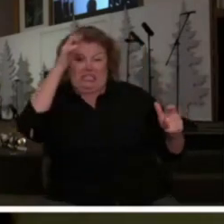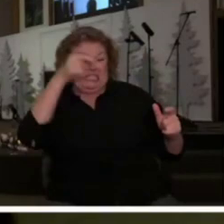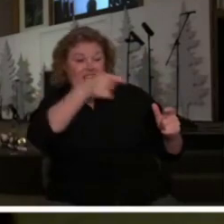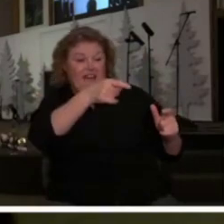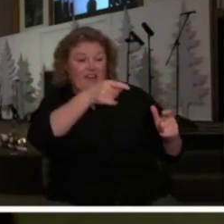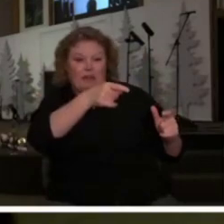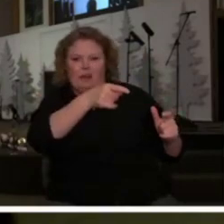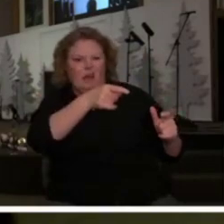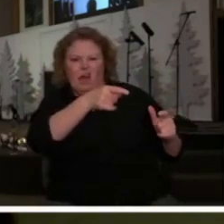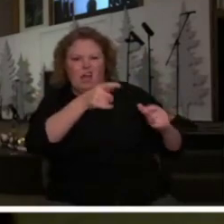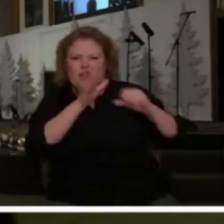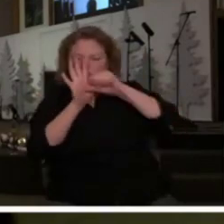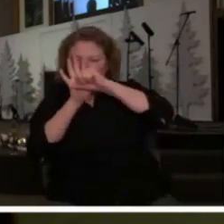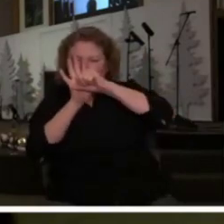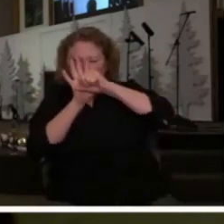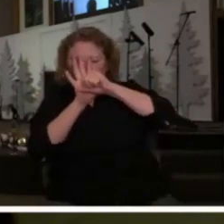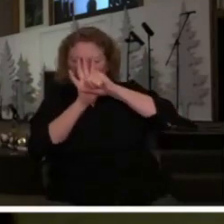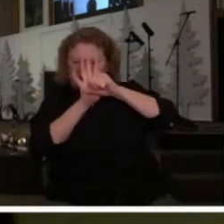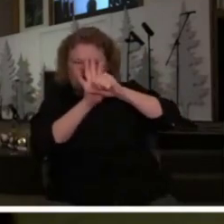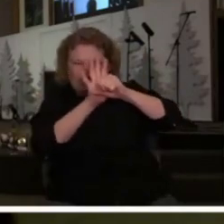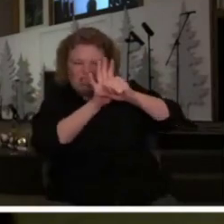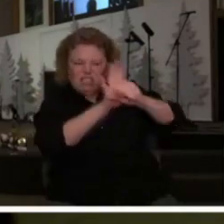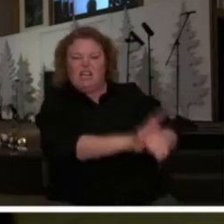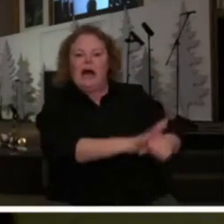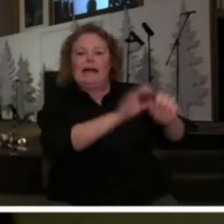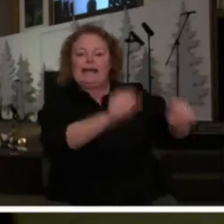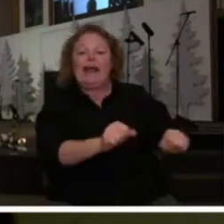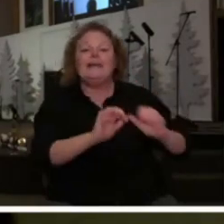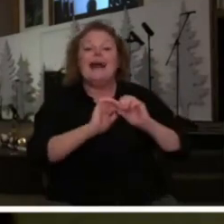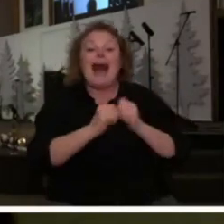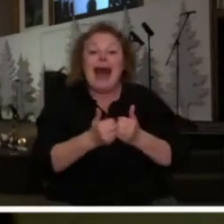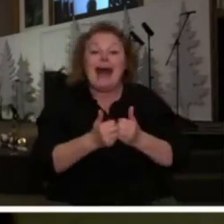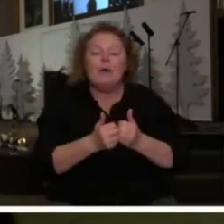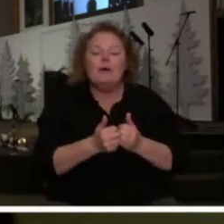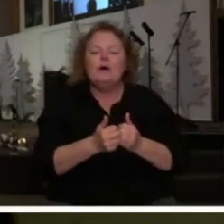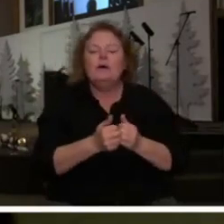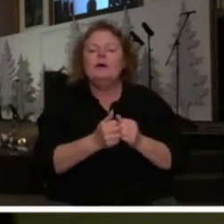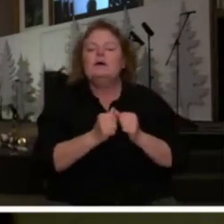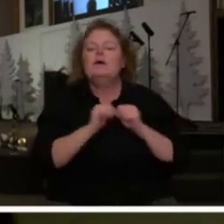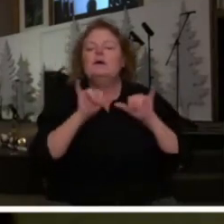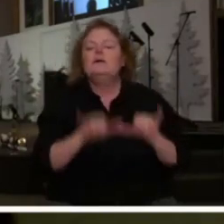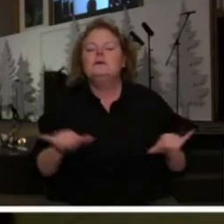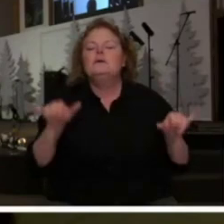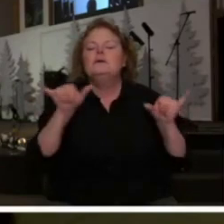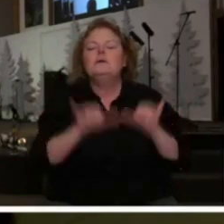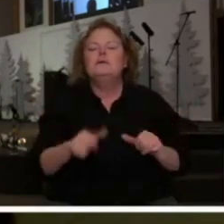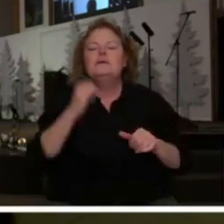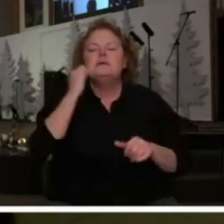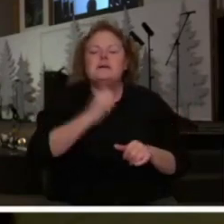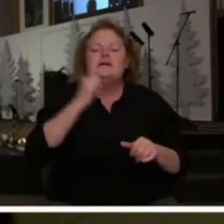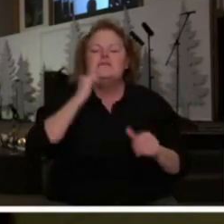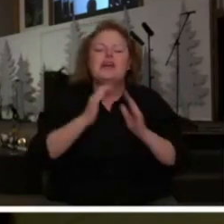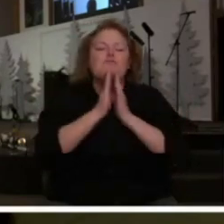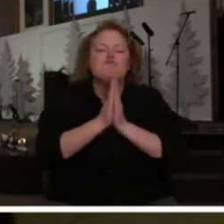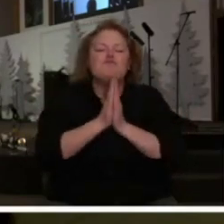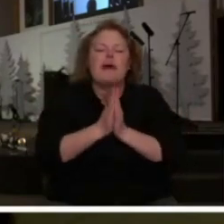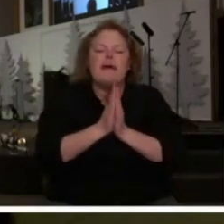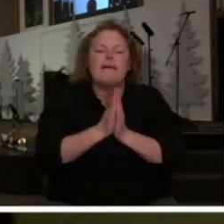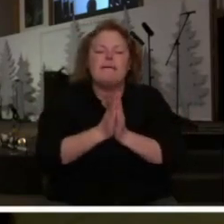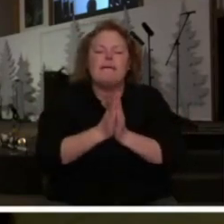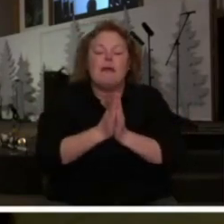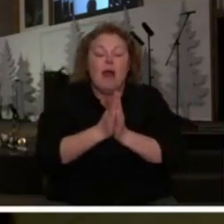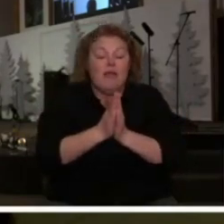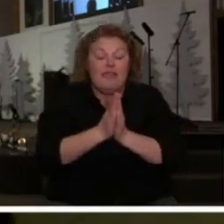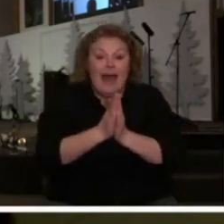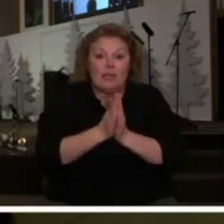be weighed down and overcome through a consistent prayer life that builds into you the authority that even